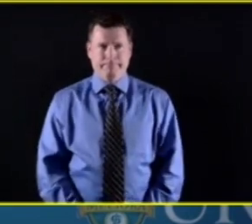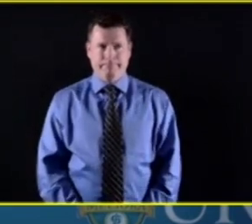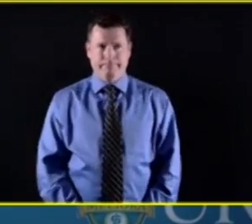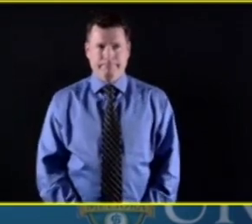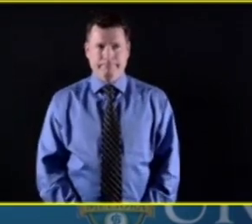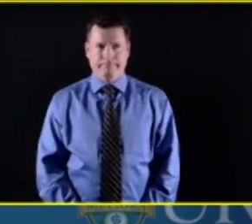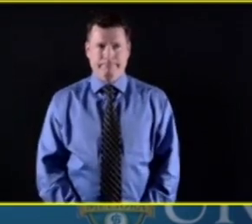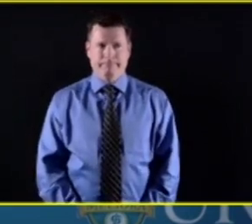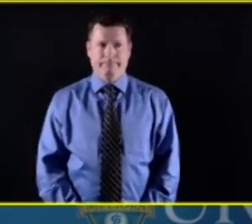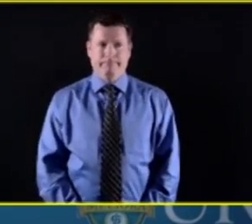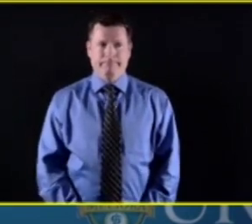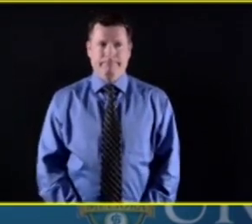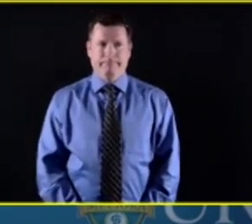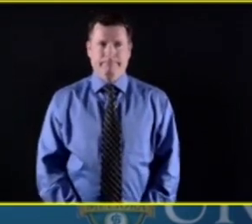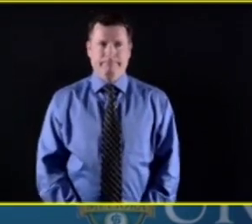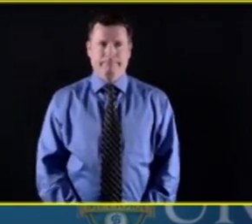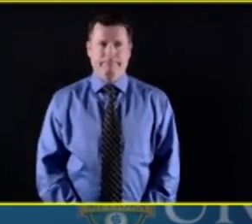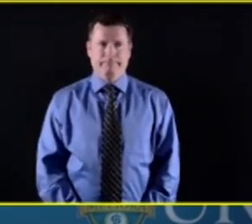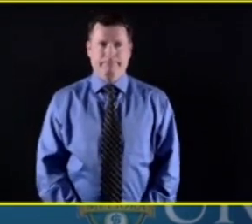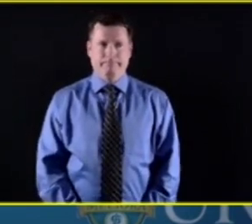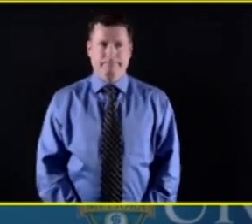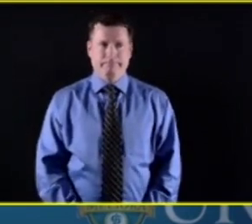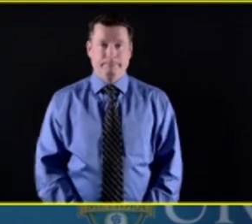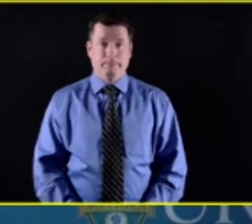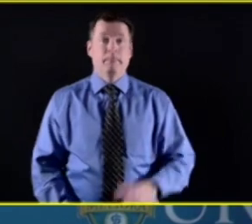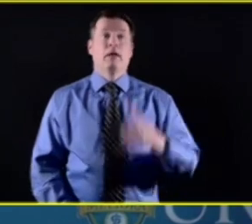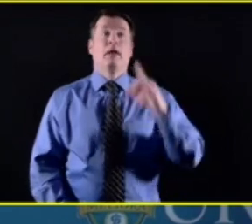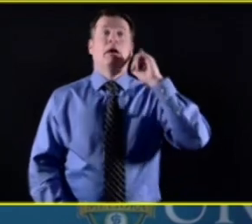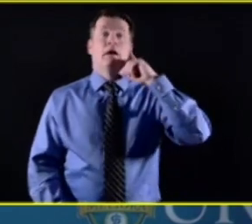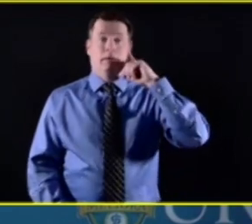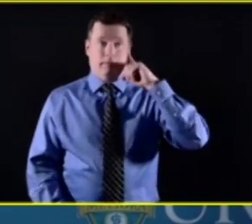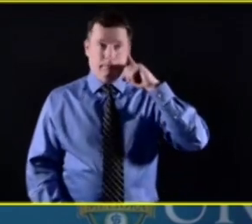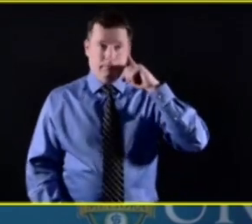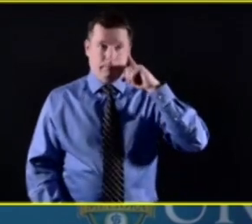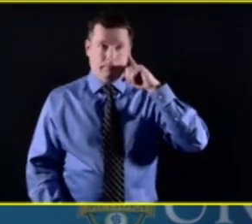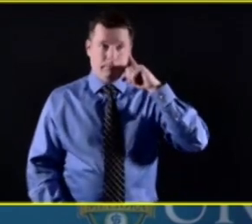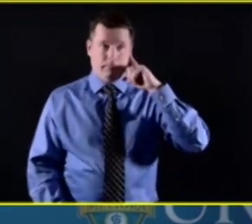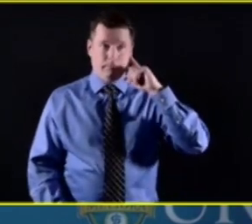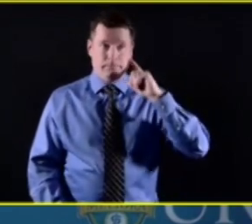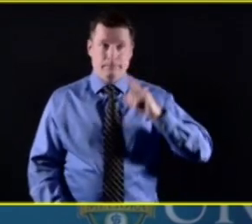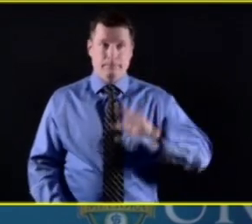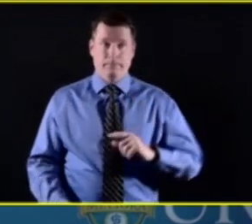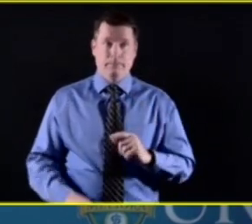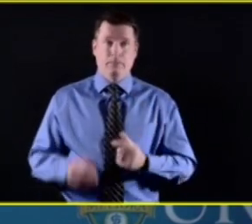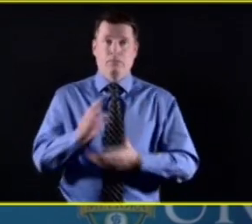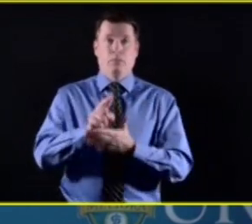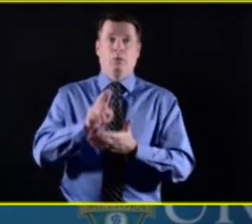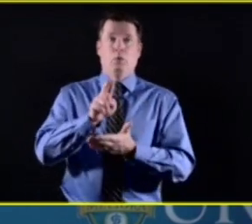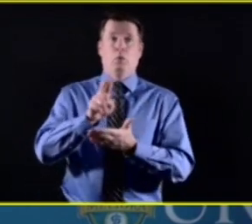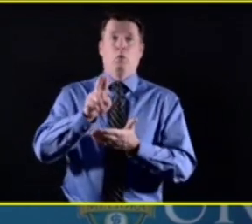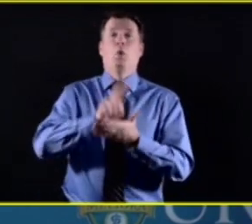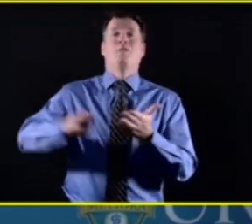Hi, this is Sandra Knispel here with the University of Rochester Communications. May I jump in with a quick question? Sure, Sandra. Hi. I